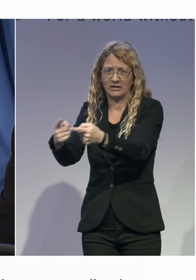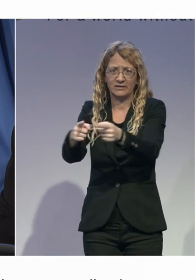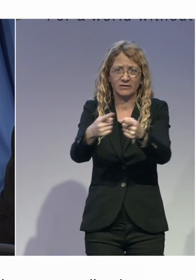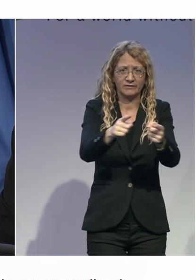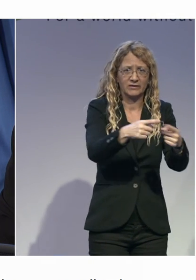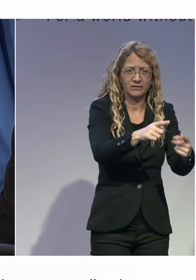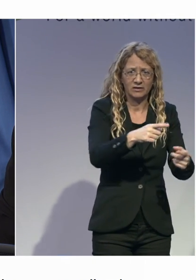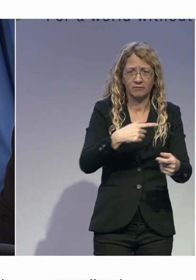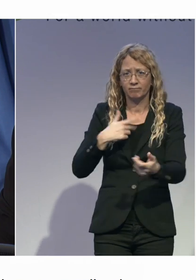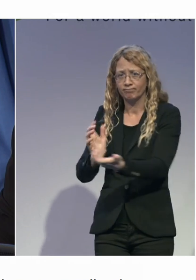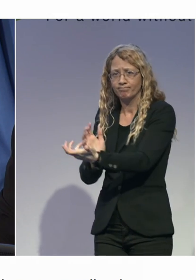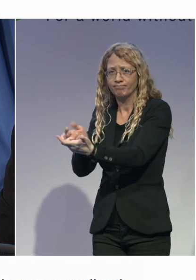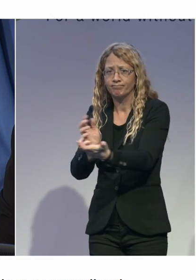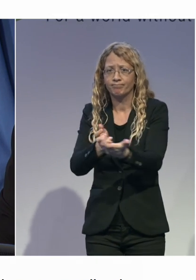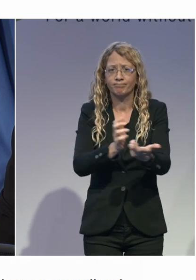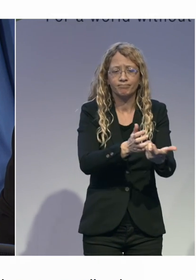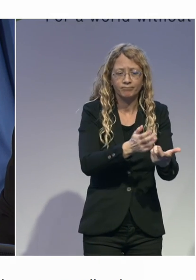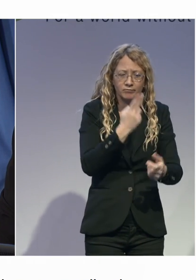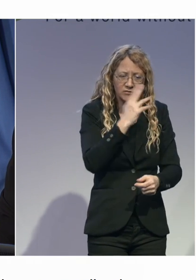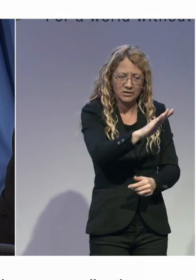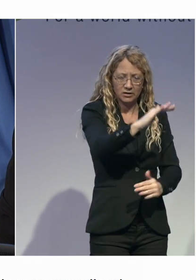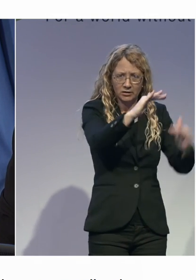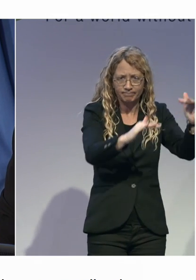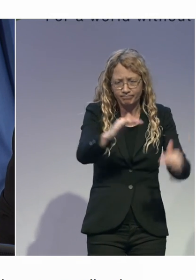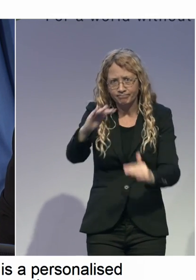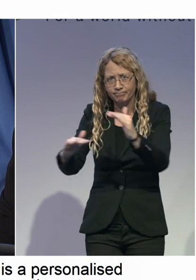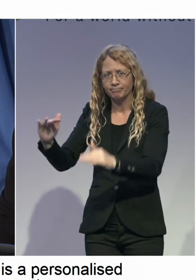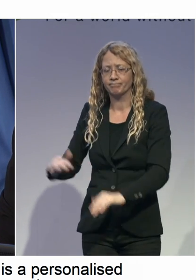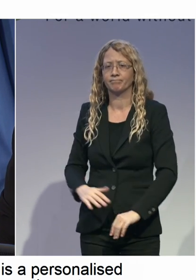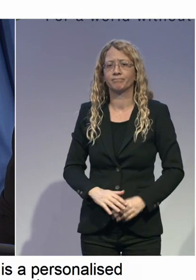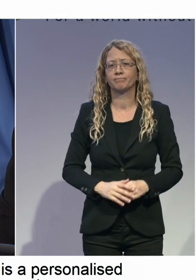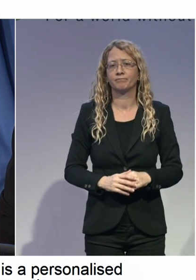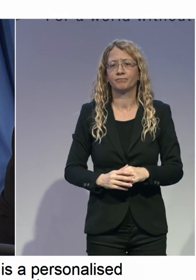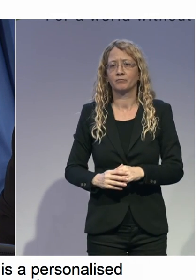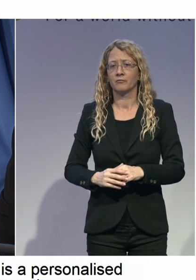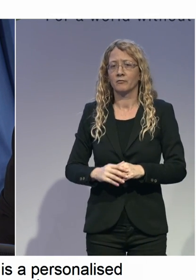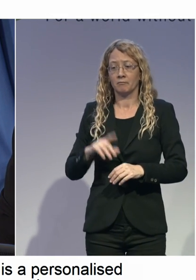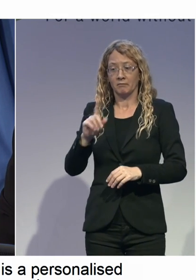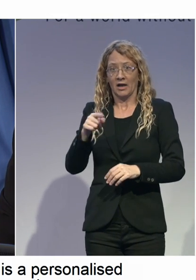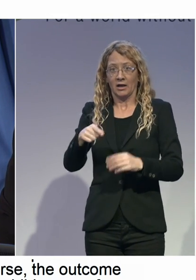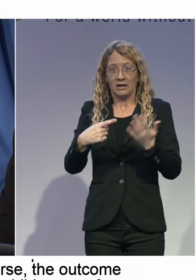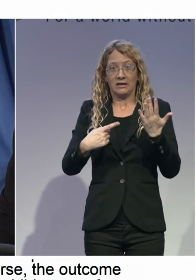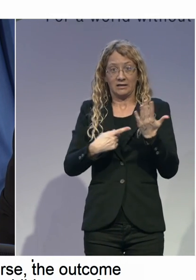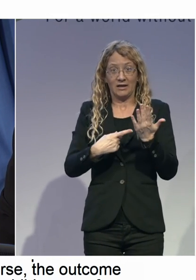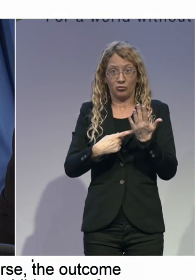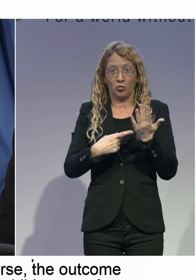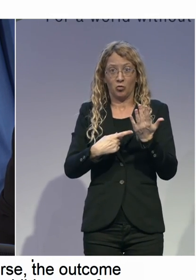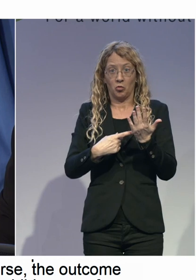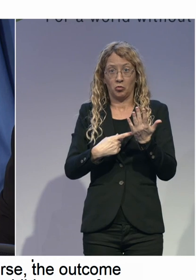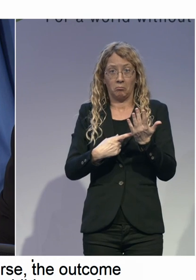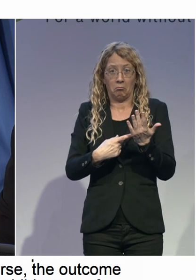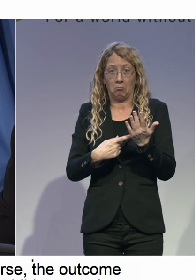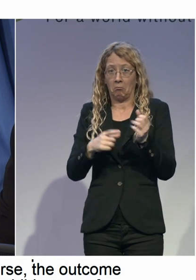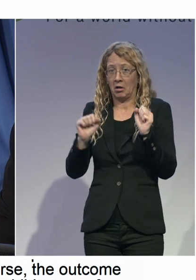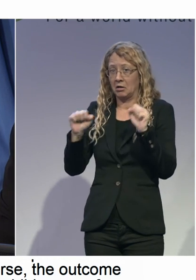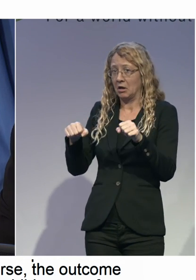personalized approach. But, the level of technology that we are using is the same that you can buy in a shop. So,